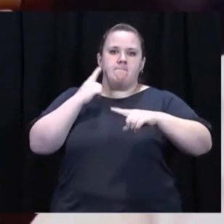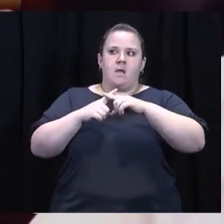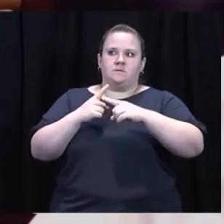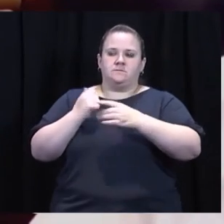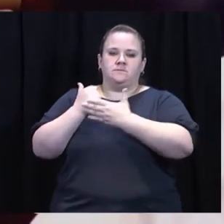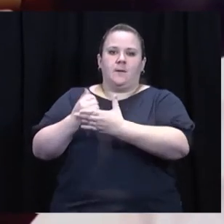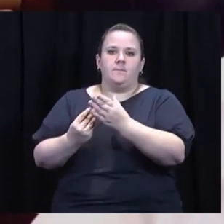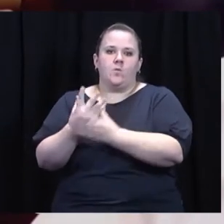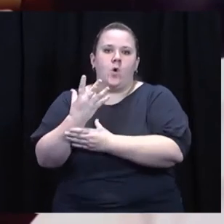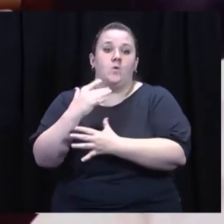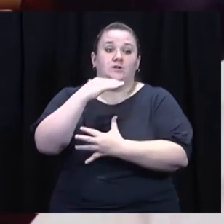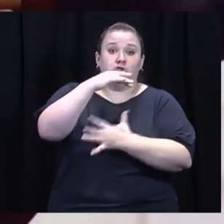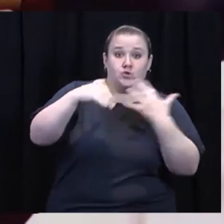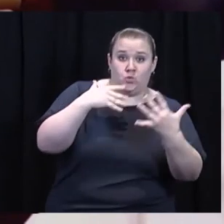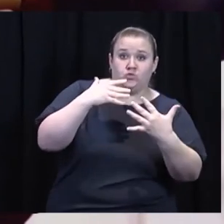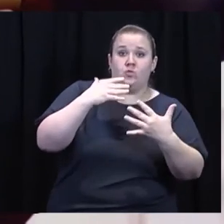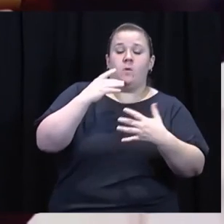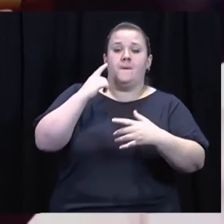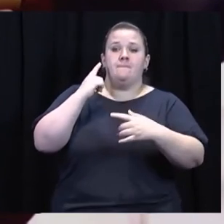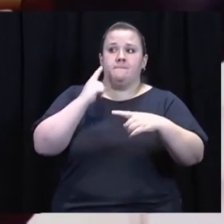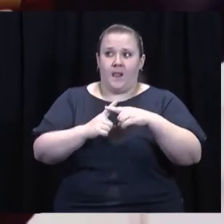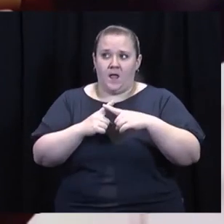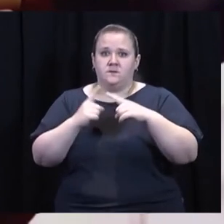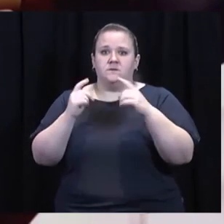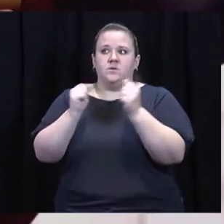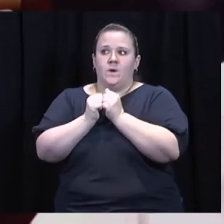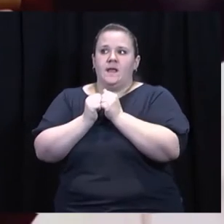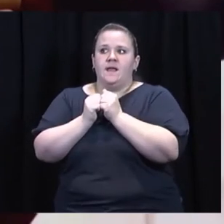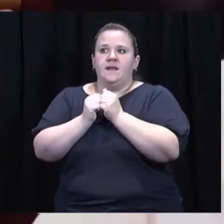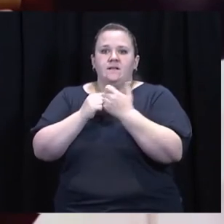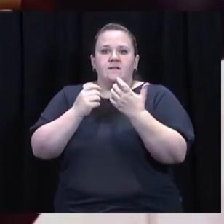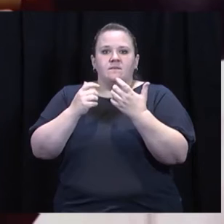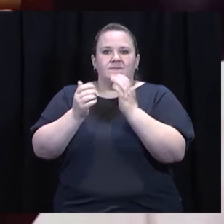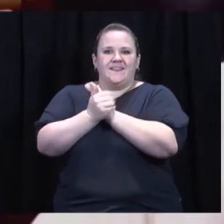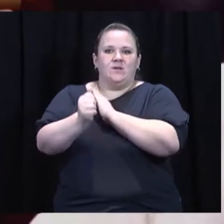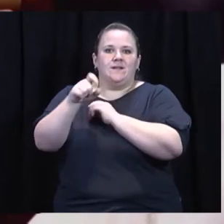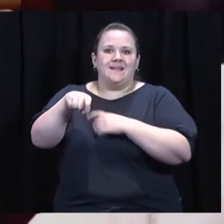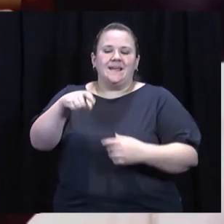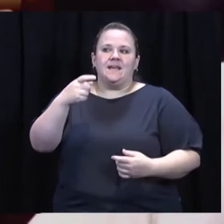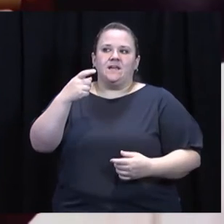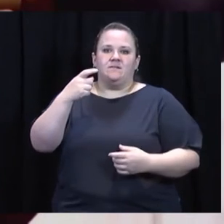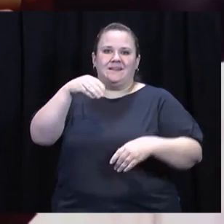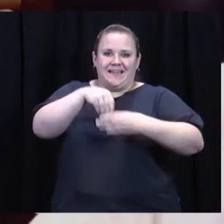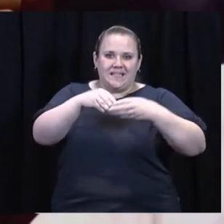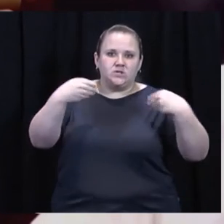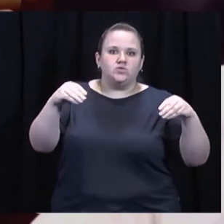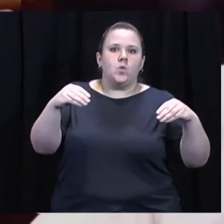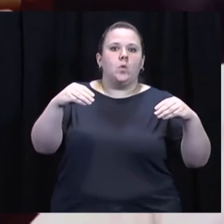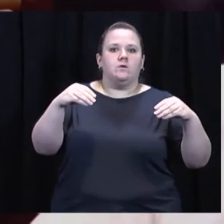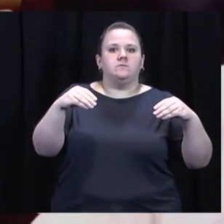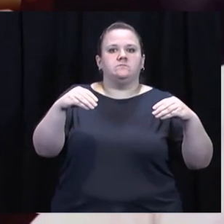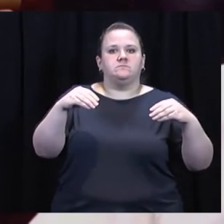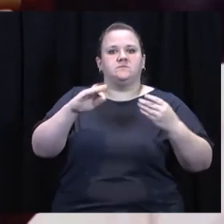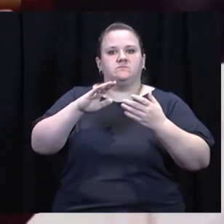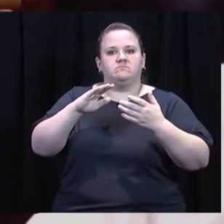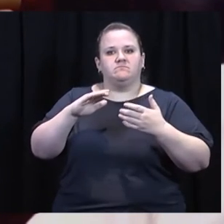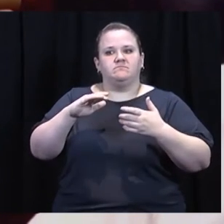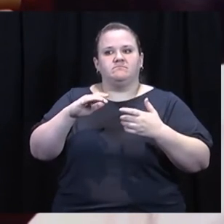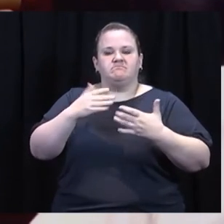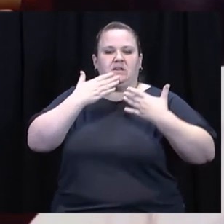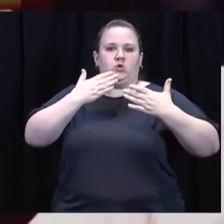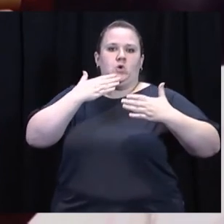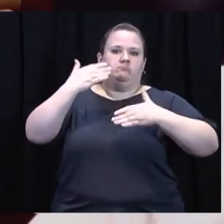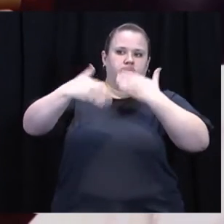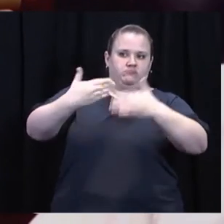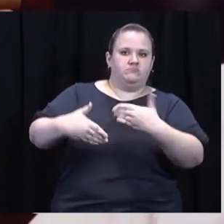to help them grow both in a social side and with the skills necessary within the stores to